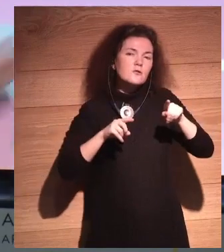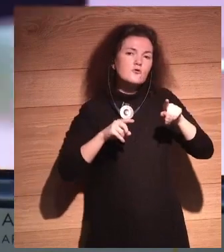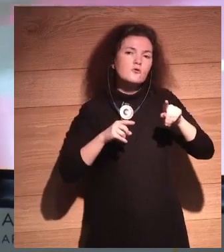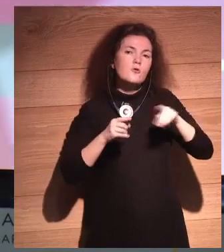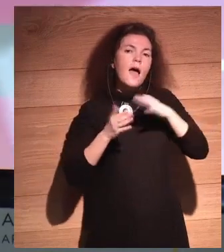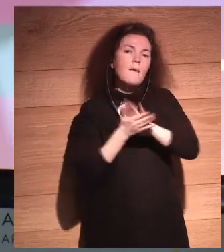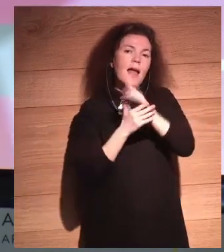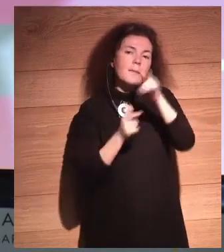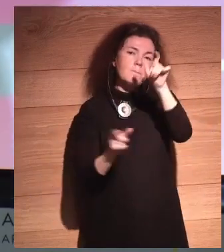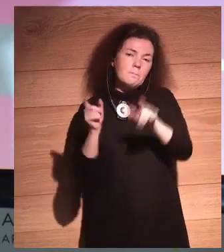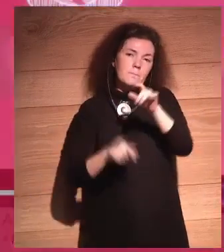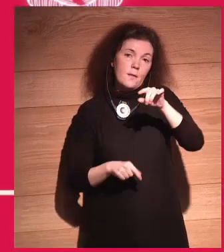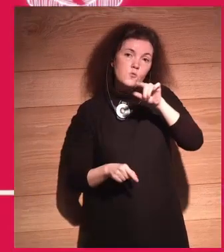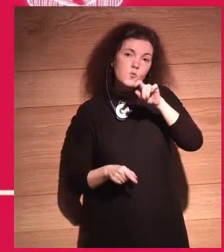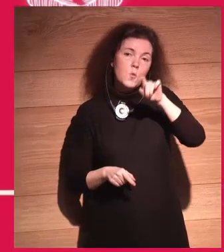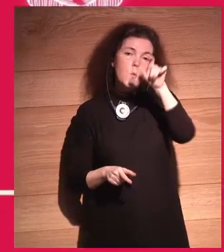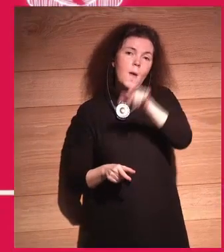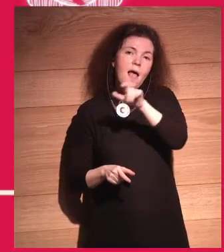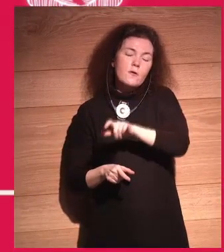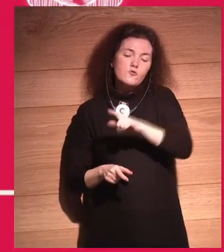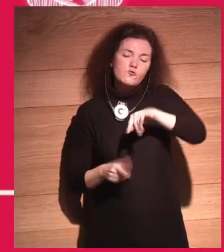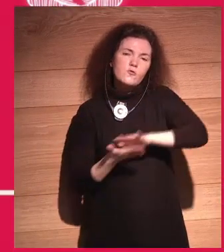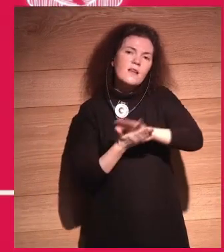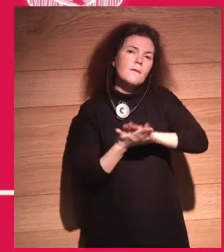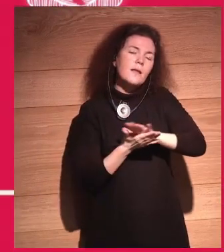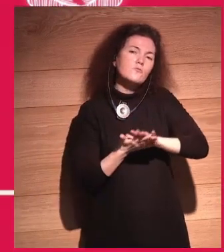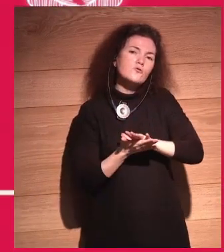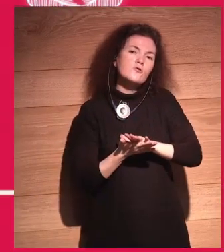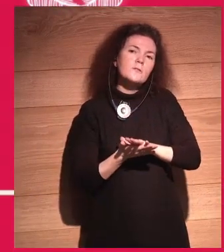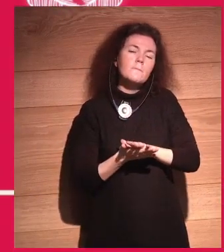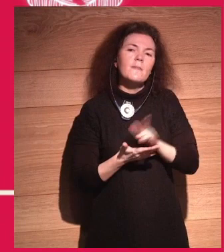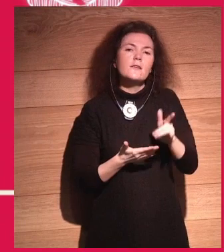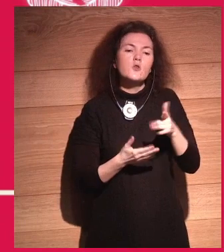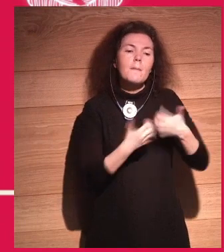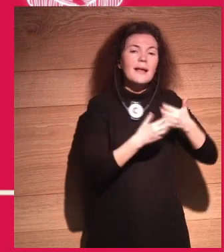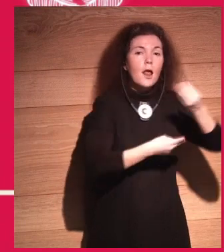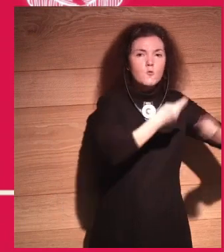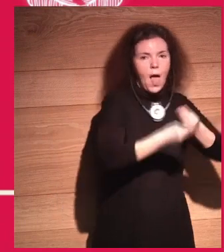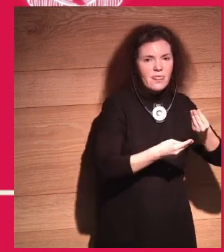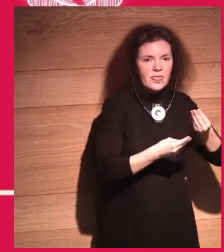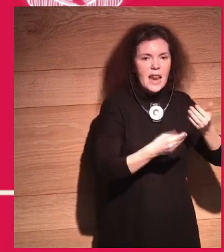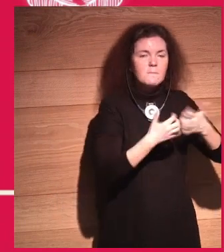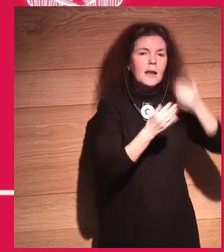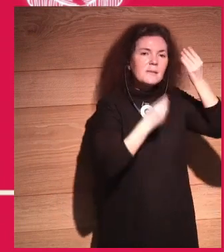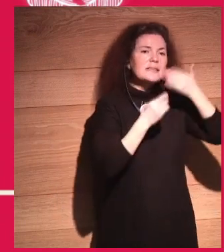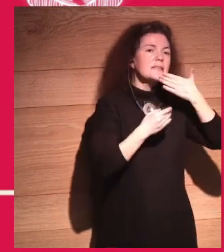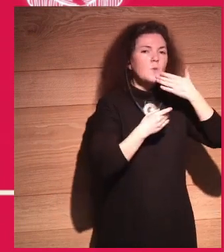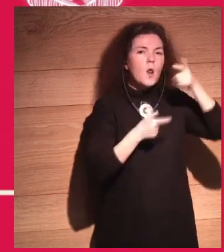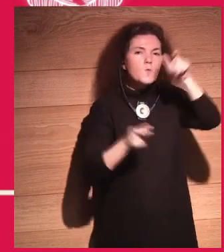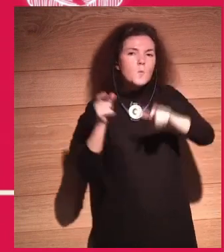that's not what machines do at all. Machines don't think like humans for at least another 50 years. So,